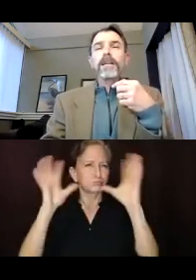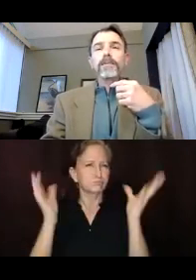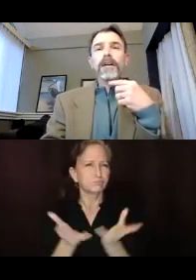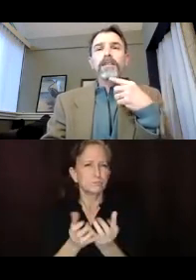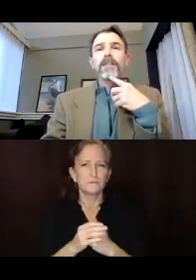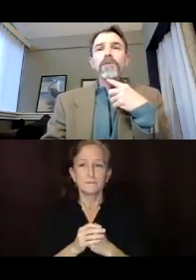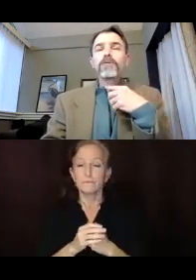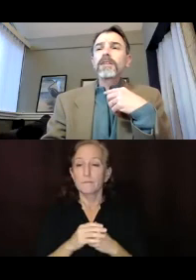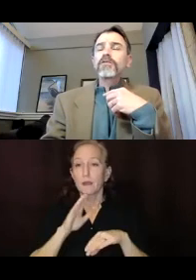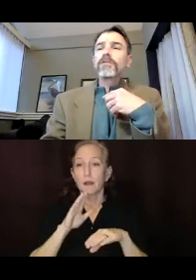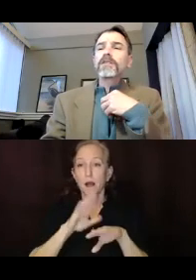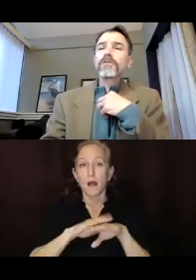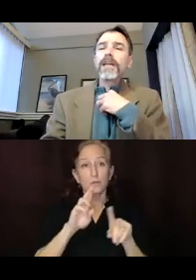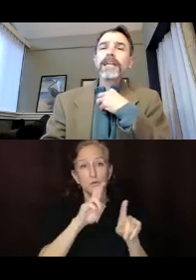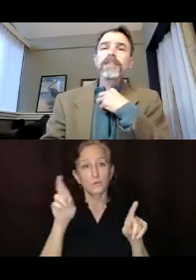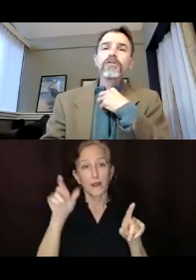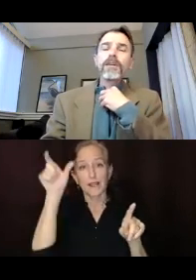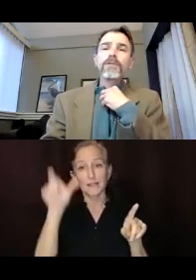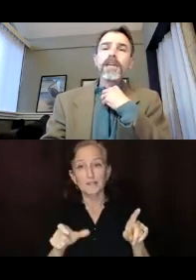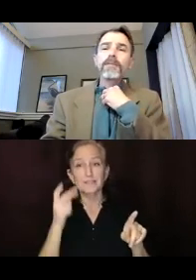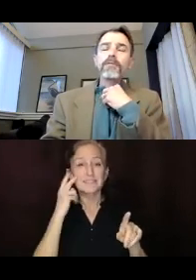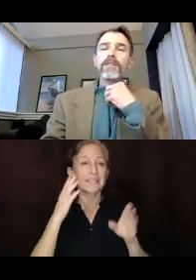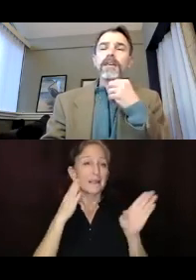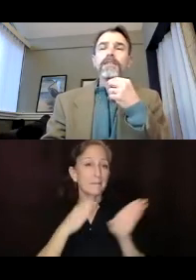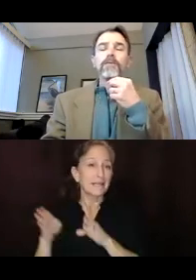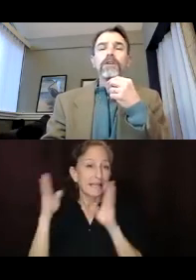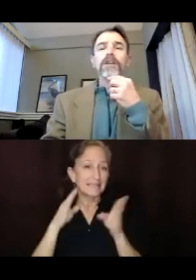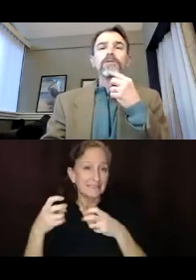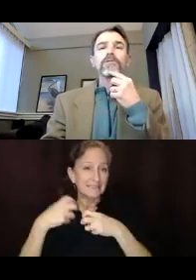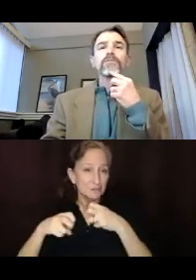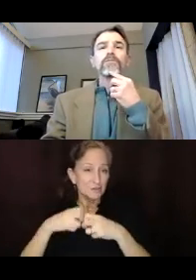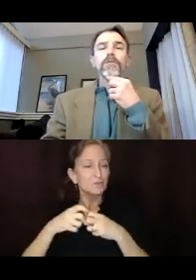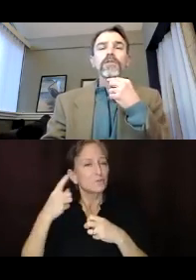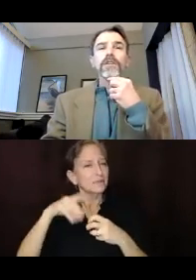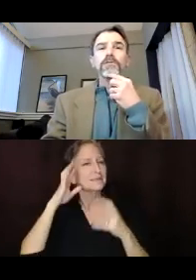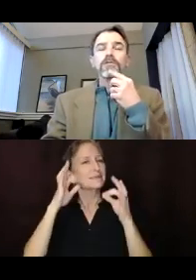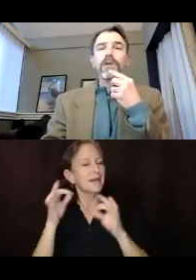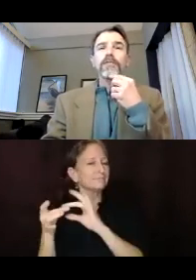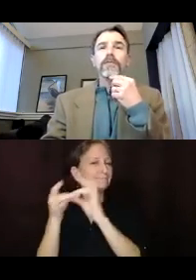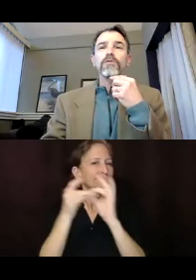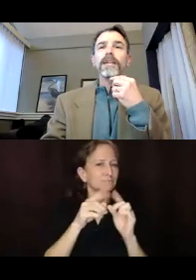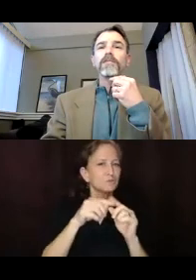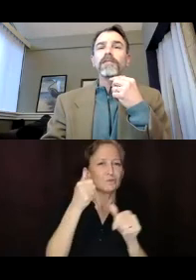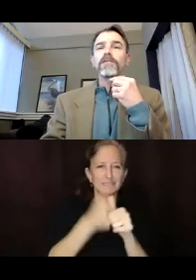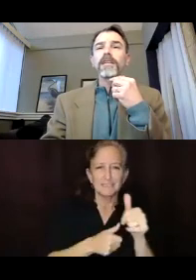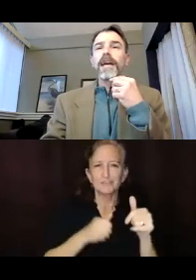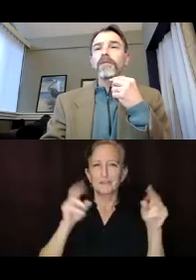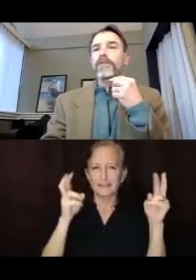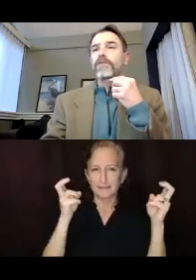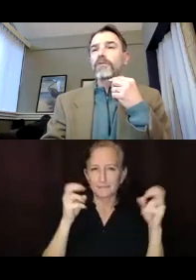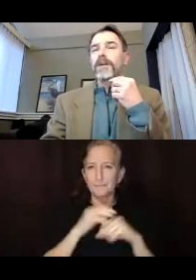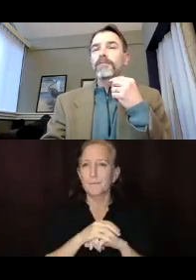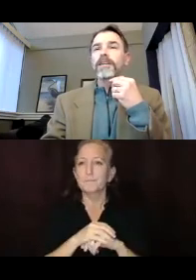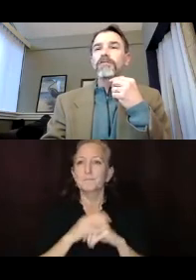on the right, the buckets on the right really show the different planning issues that we came up with it, that we're, that we're looking to address. So we have strategies that are looking at